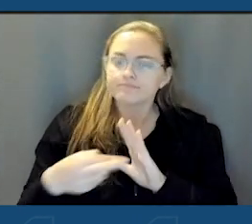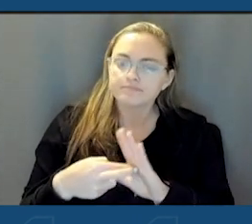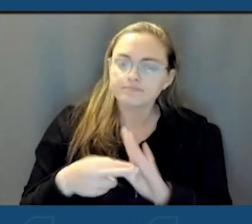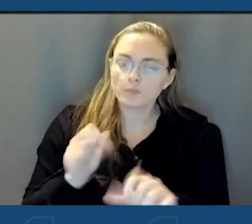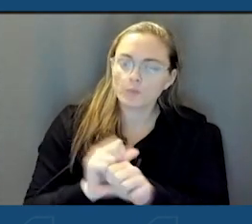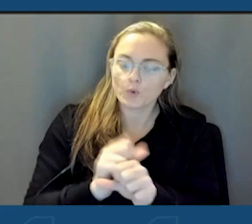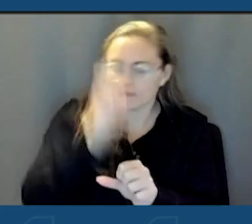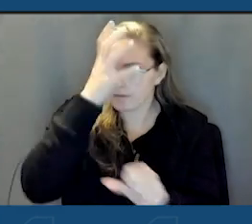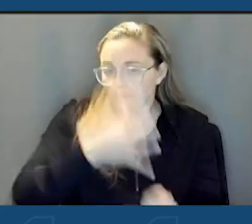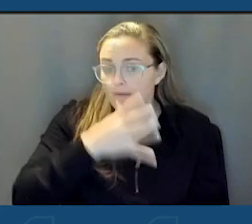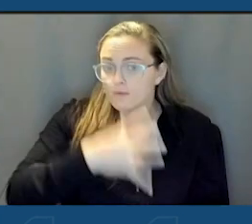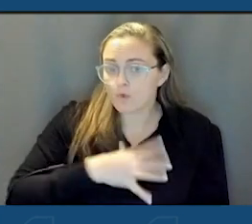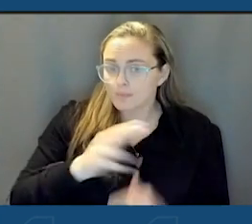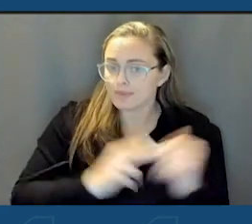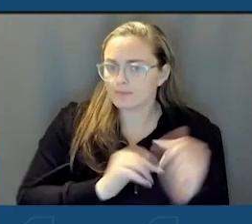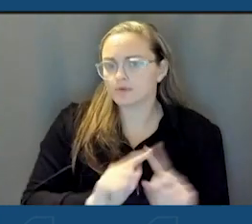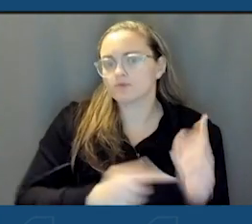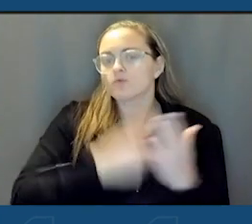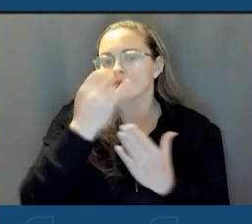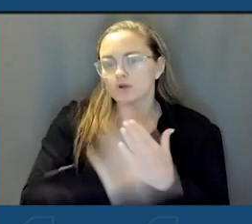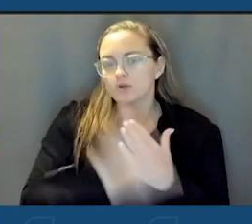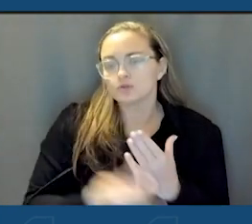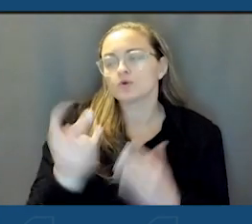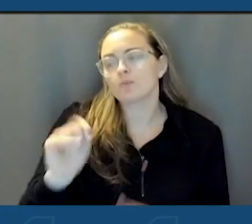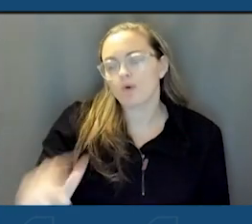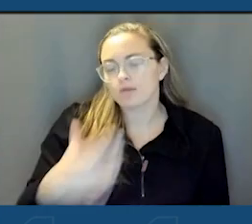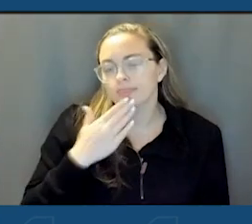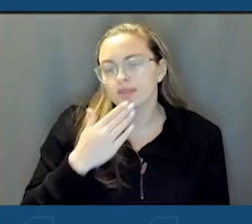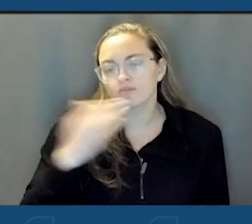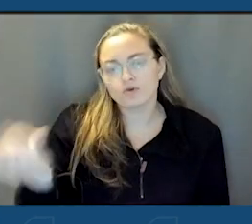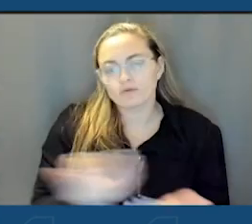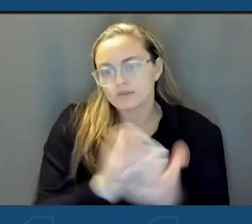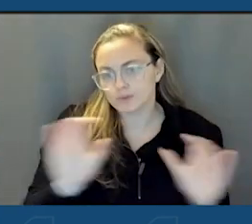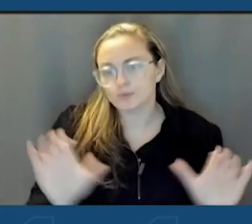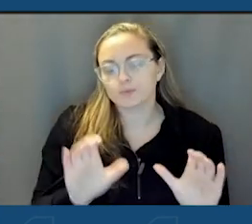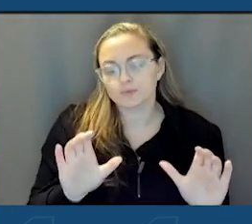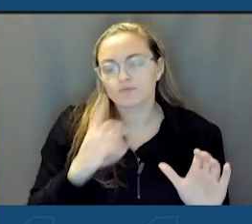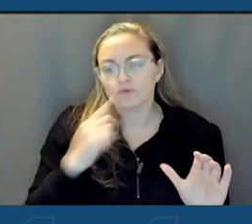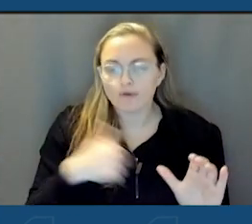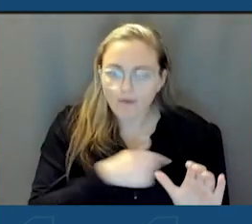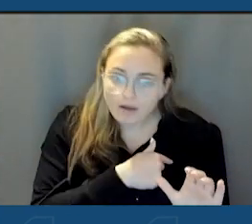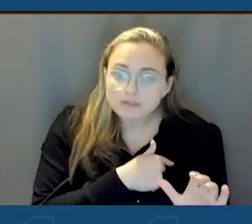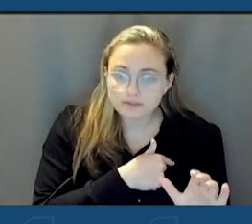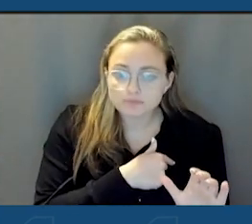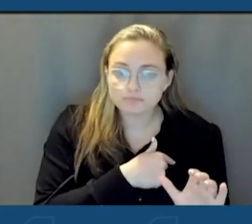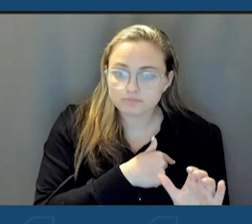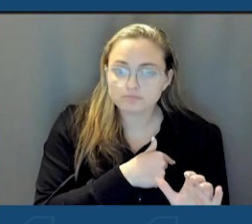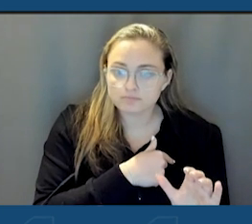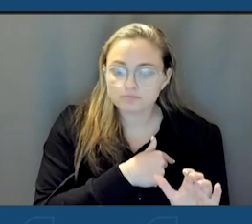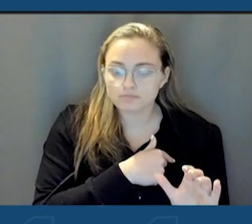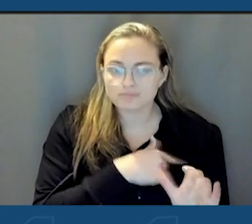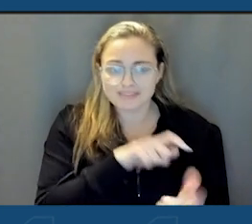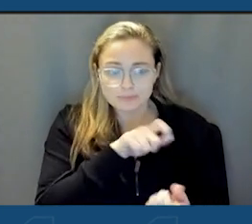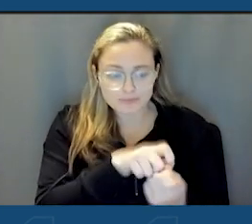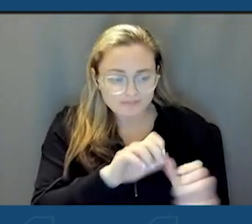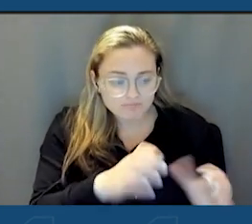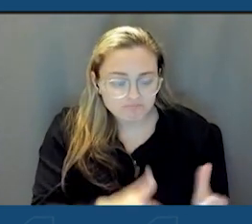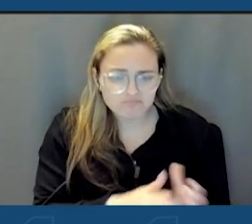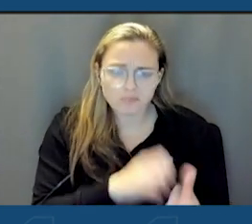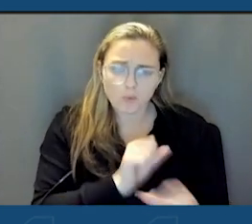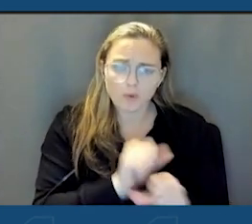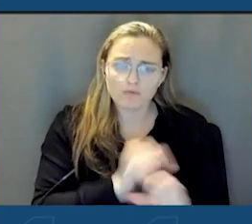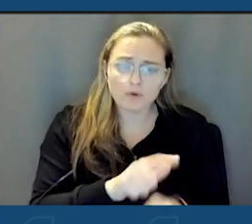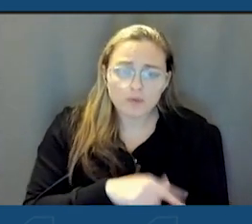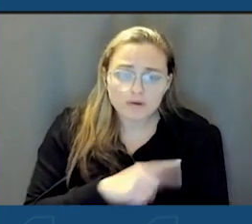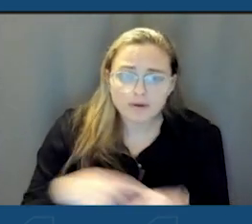men and women who build these projects. So Paul, thank you for all you do for us on this particular body. been serving a long time but also